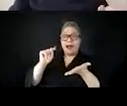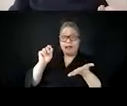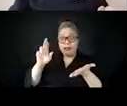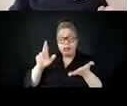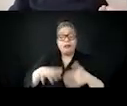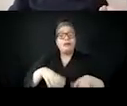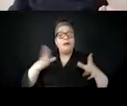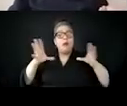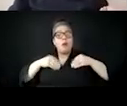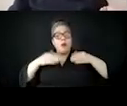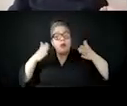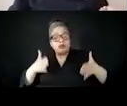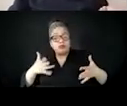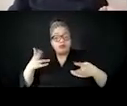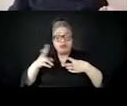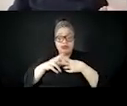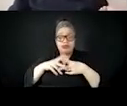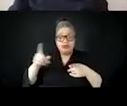um,